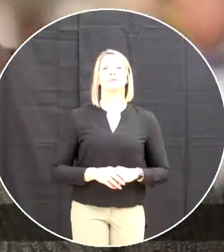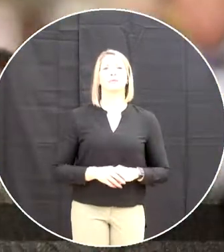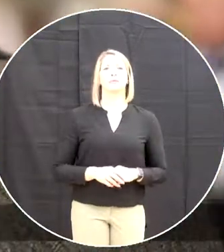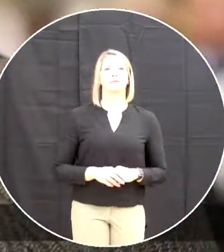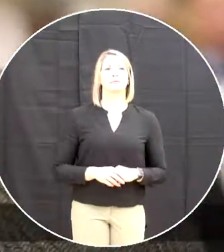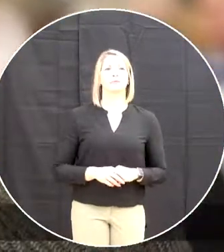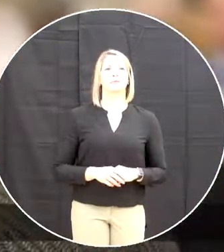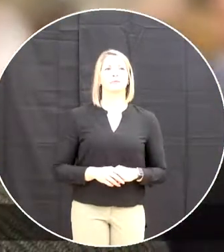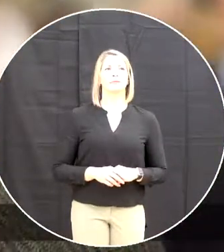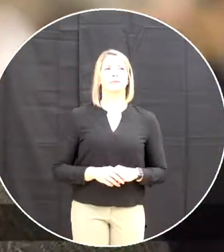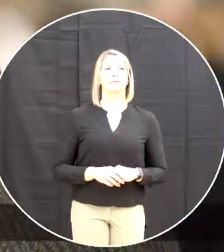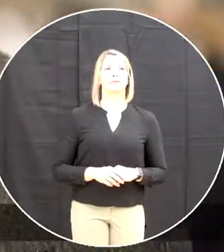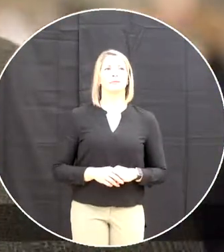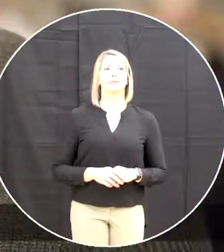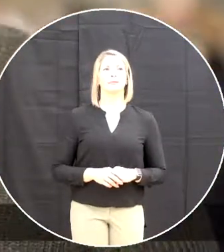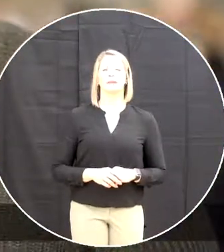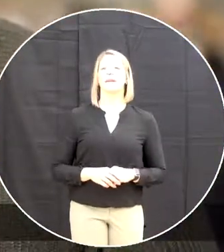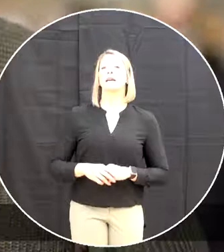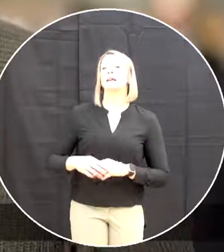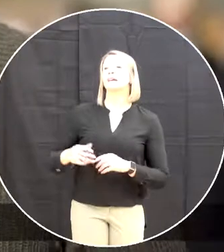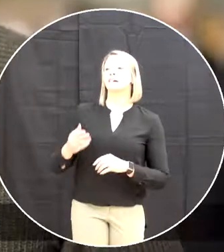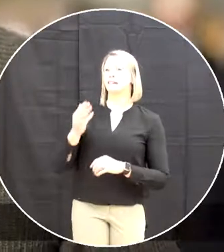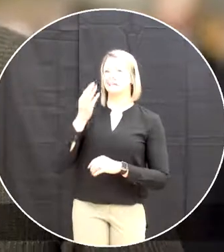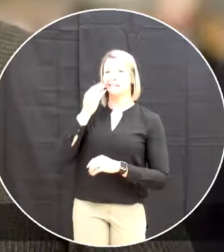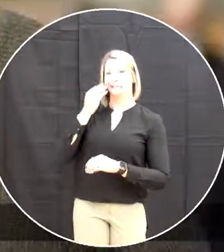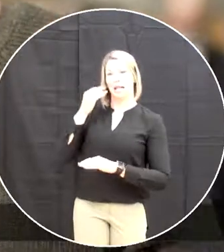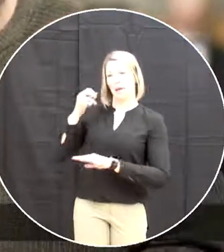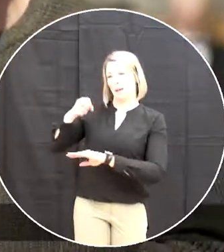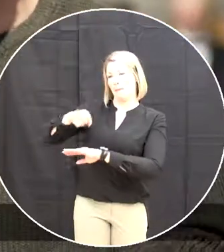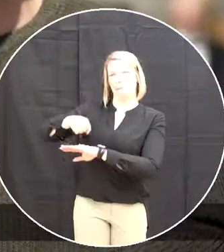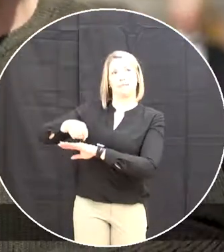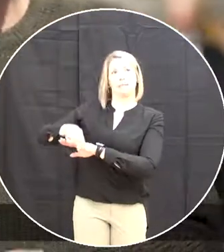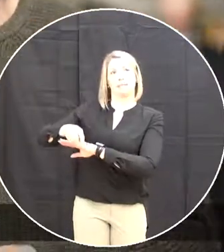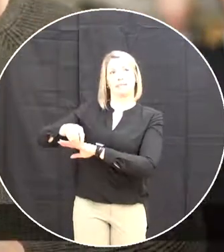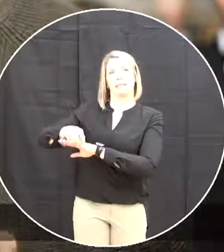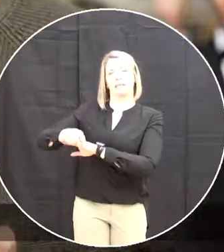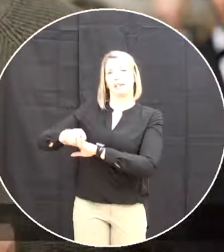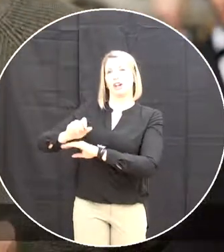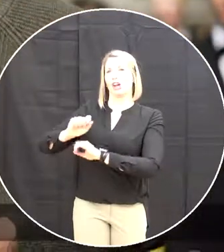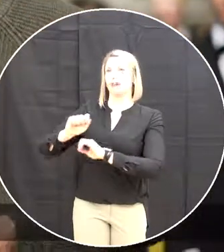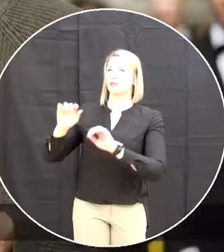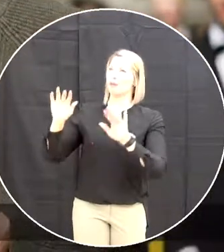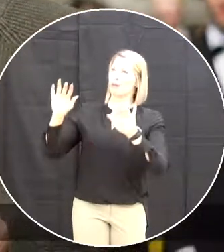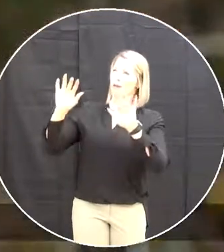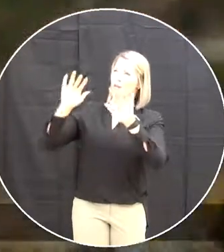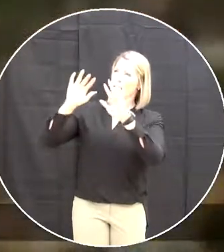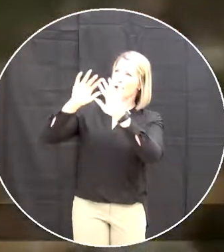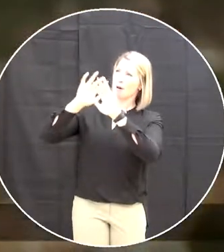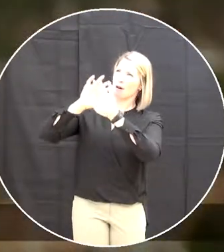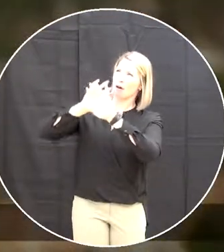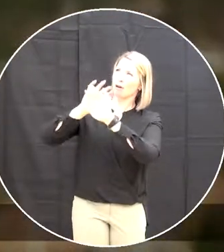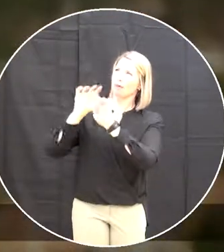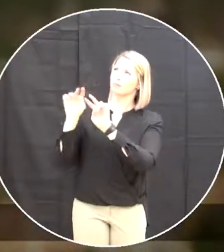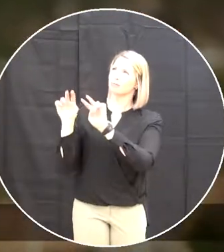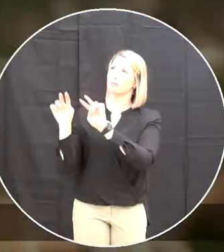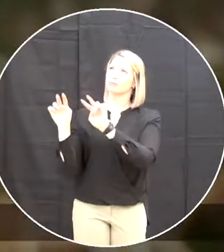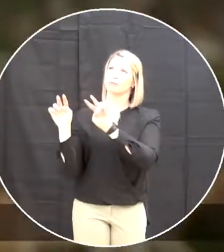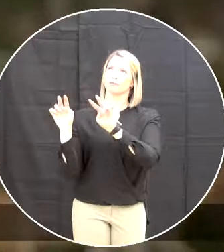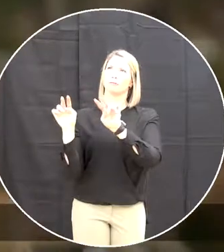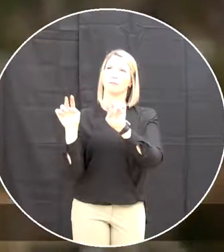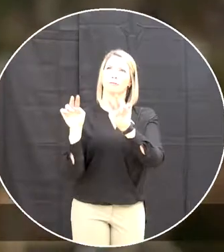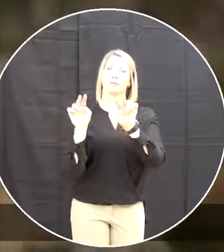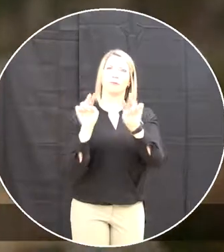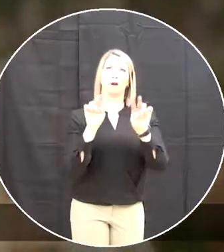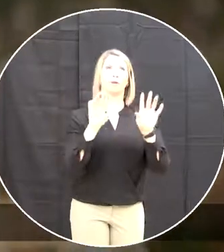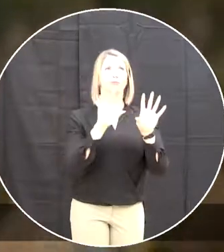At midnight when the sky is dark And heavy